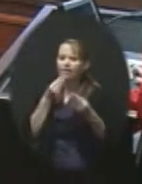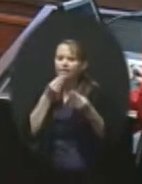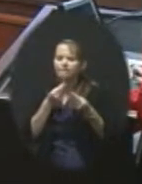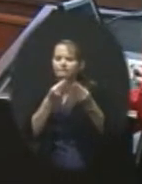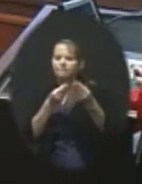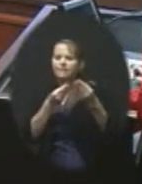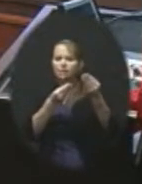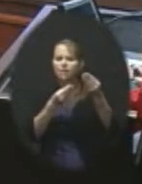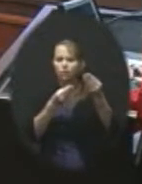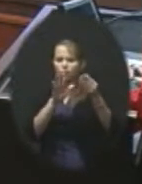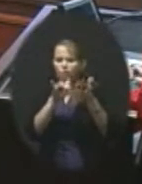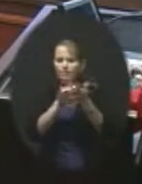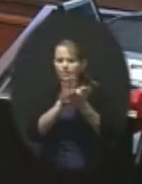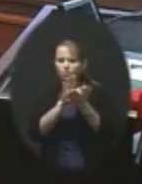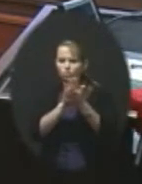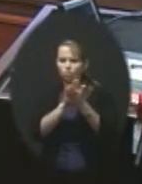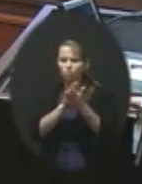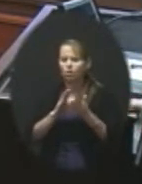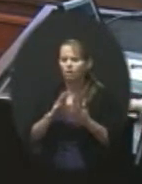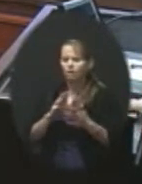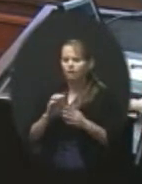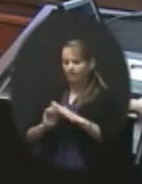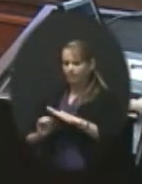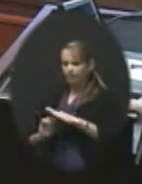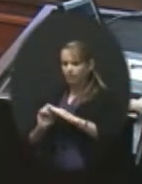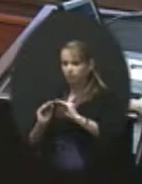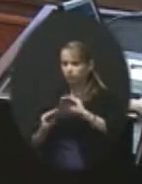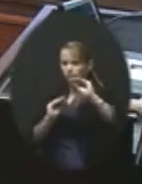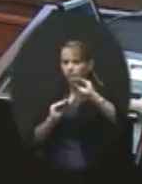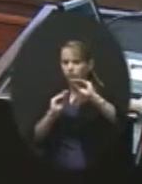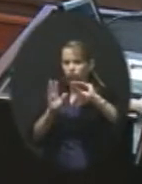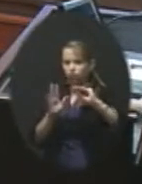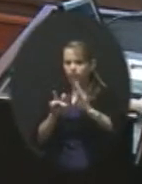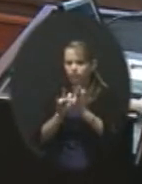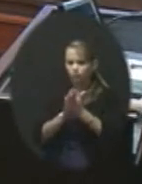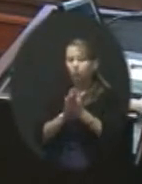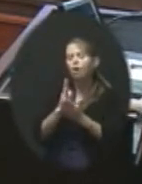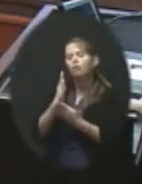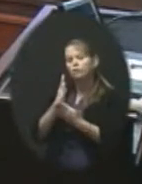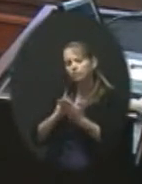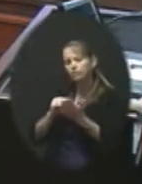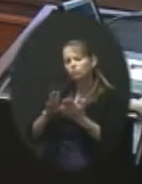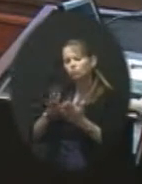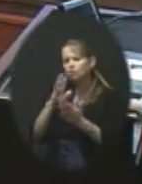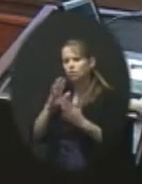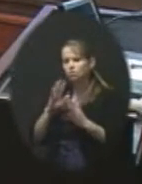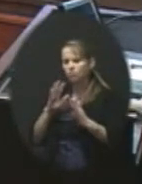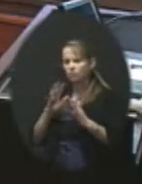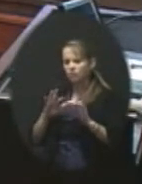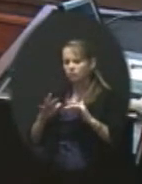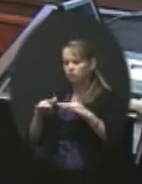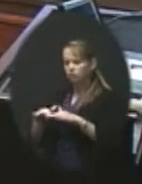it's my understanding just for clarification. So they're going to be, some of the students that are going to go to elementary 35,